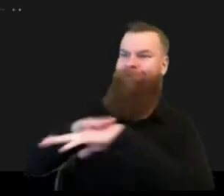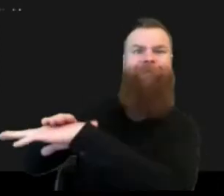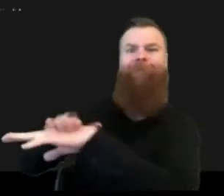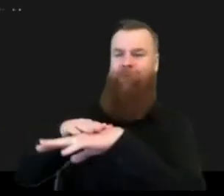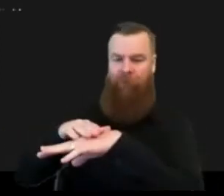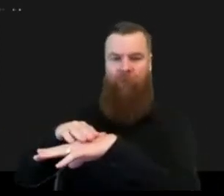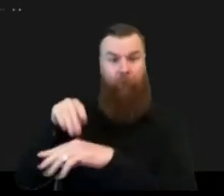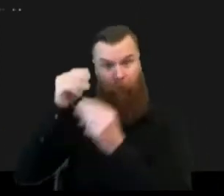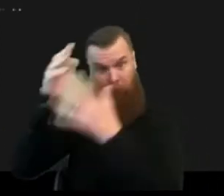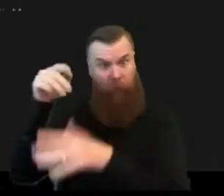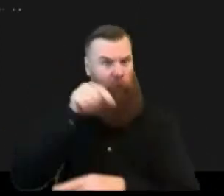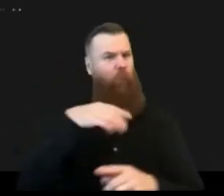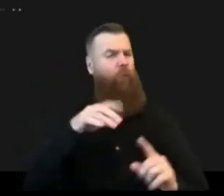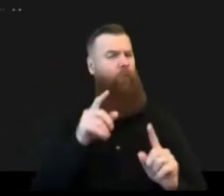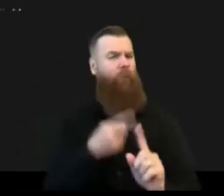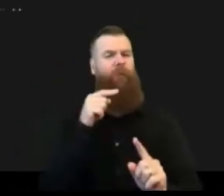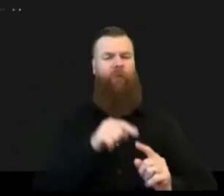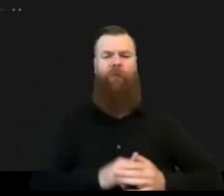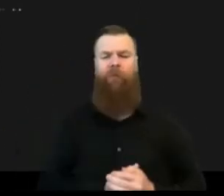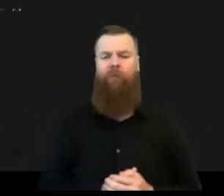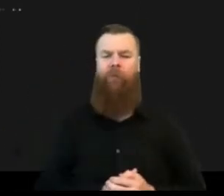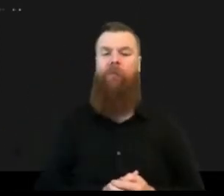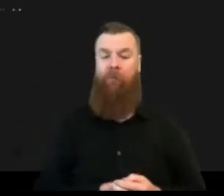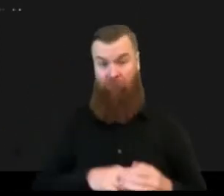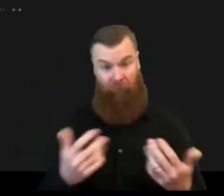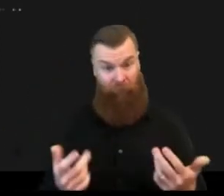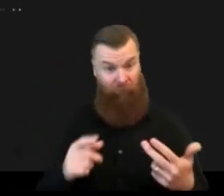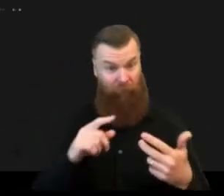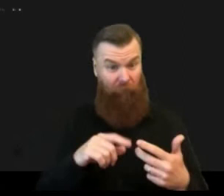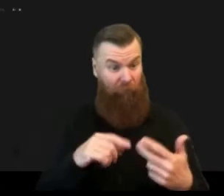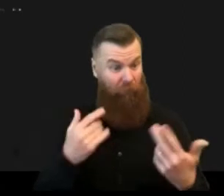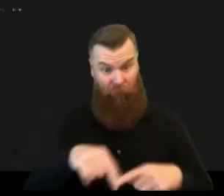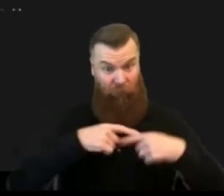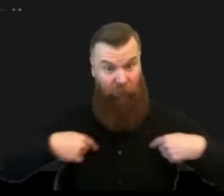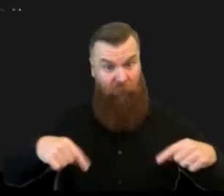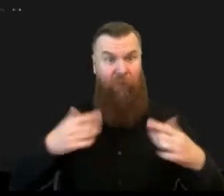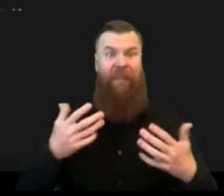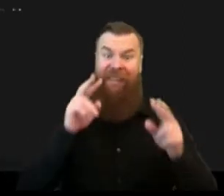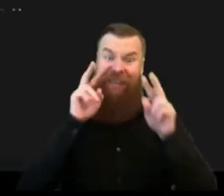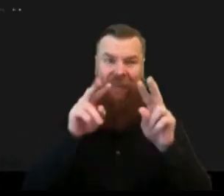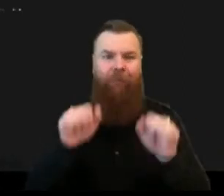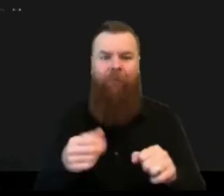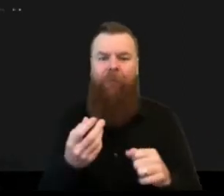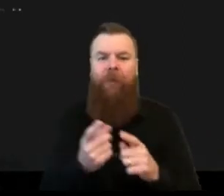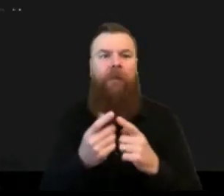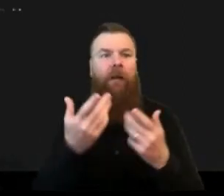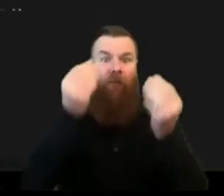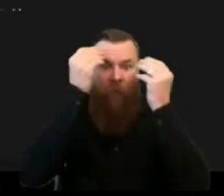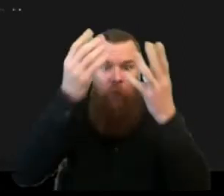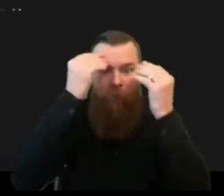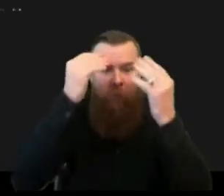access to information in an easy way and in real time is extremely important so these are the two